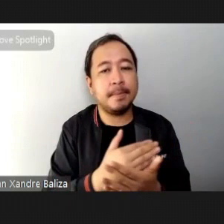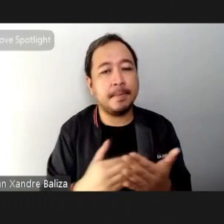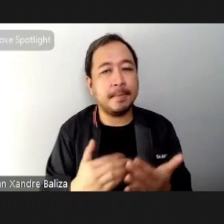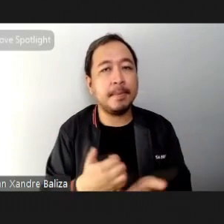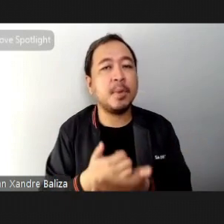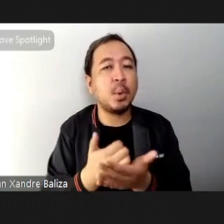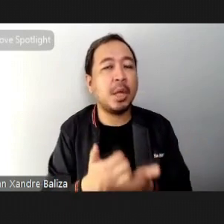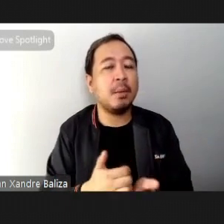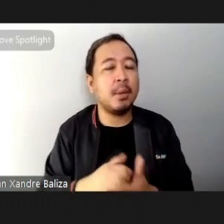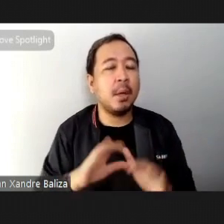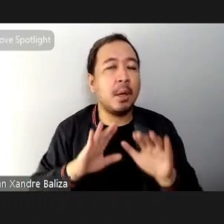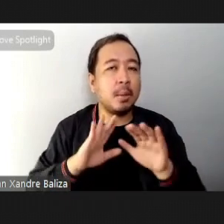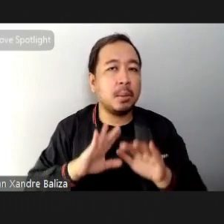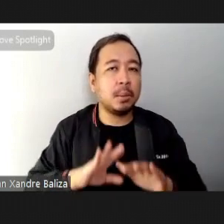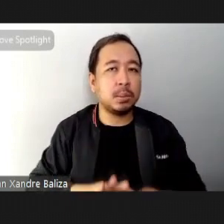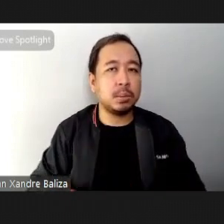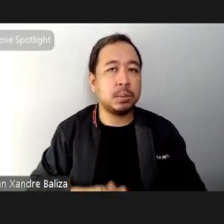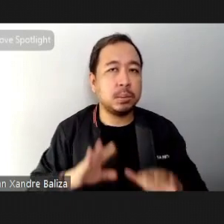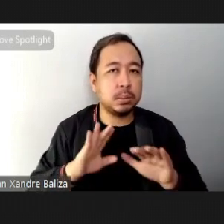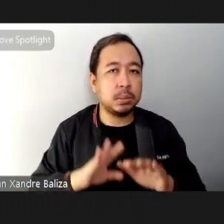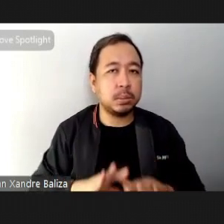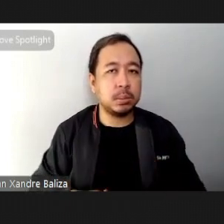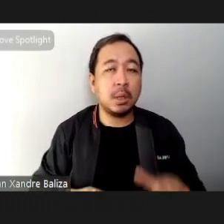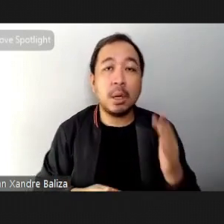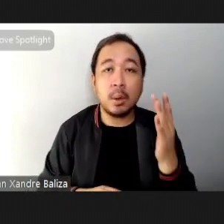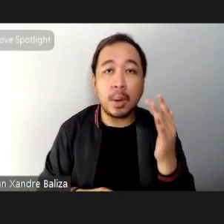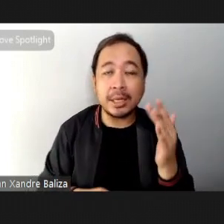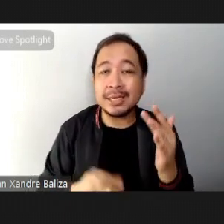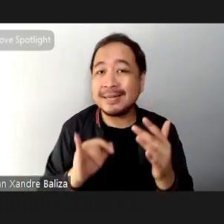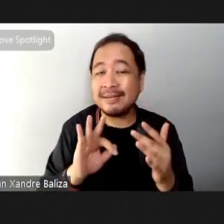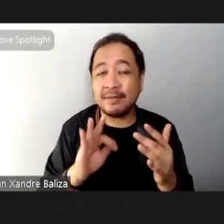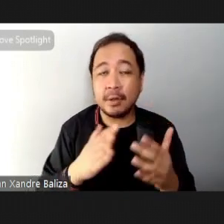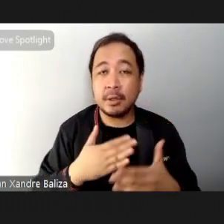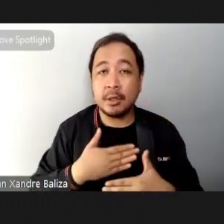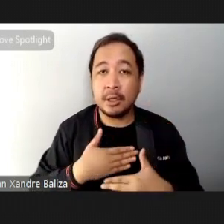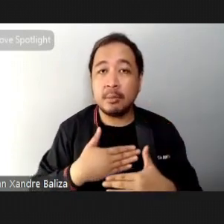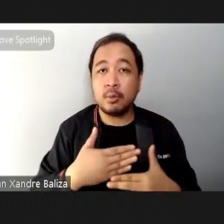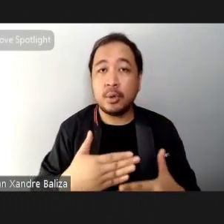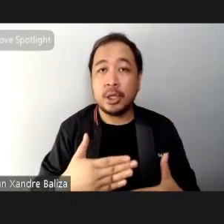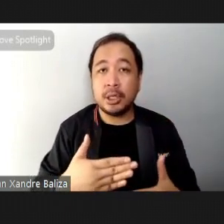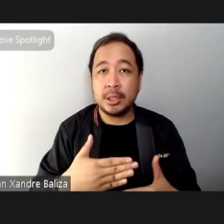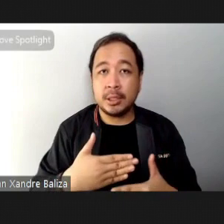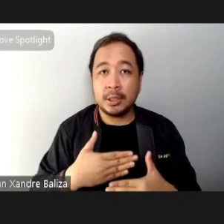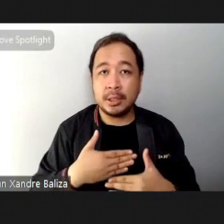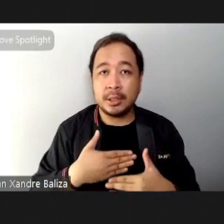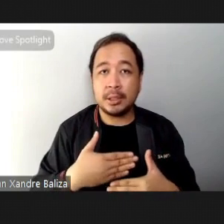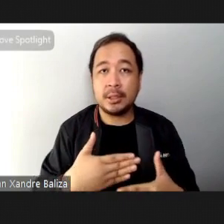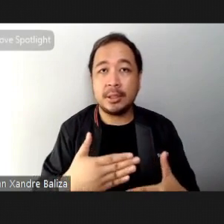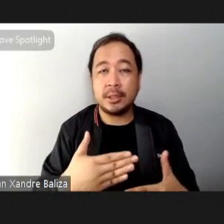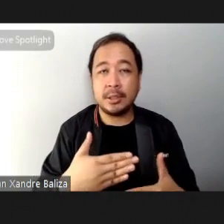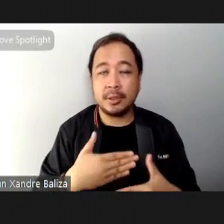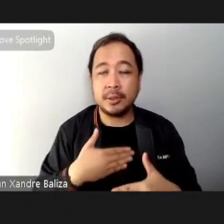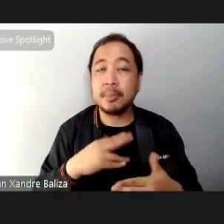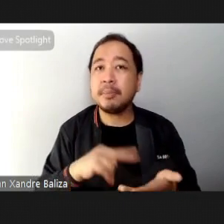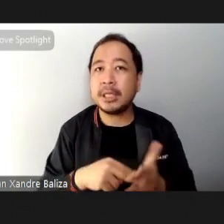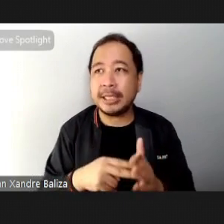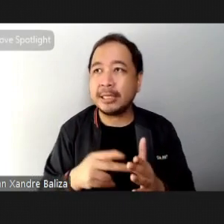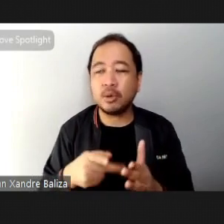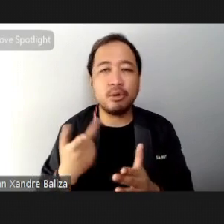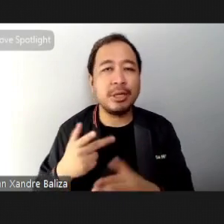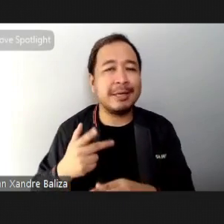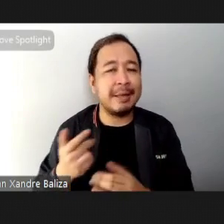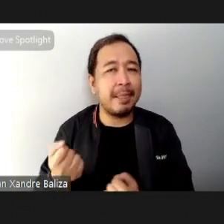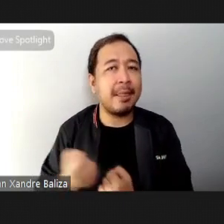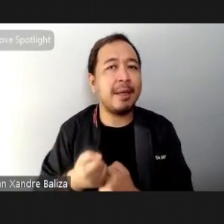down the sympathetic because if you breathe long and slow you activate more of your parasympathetic or your rest and